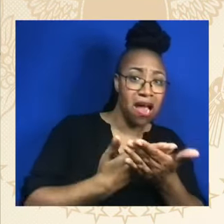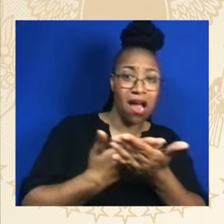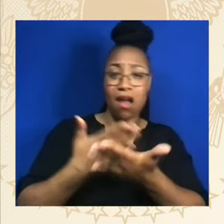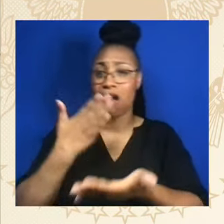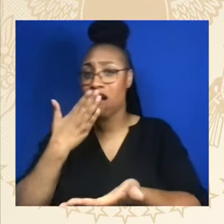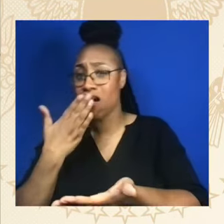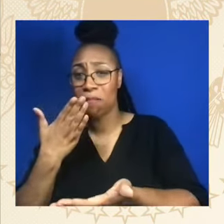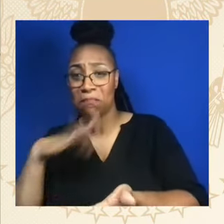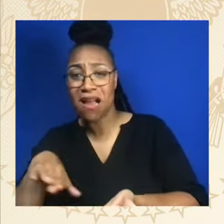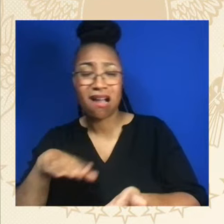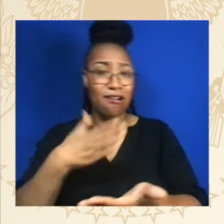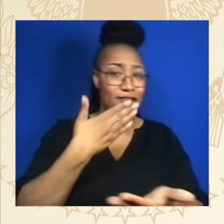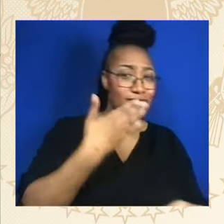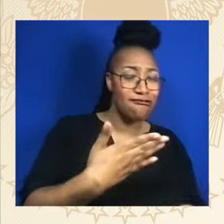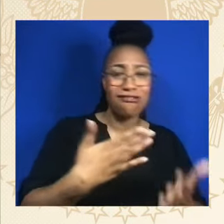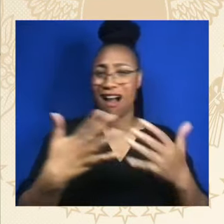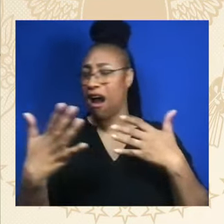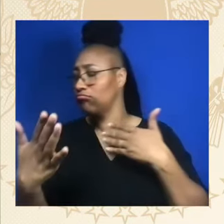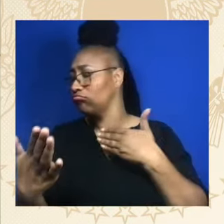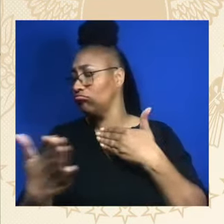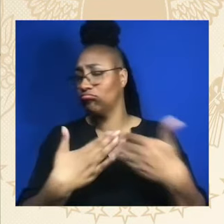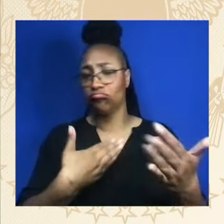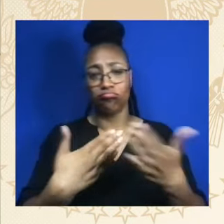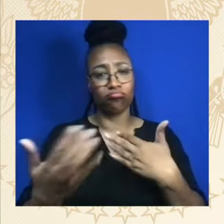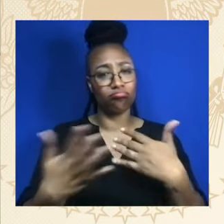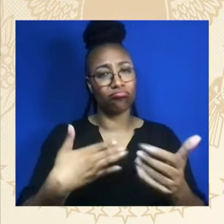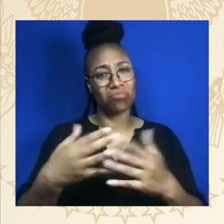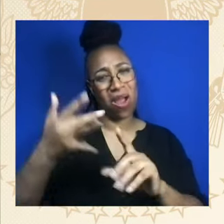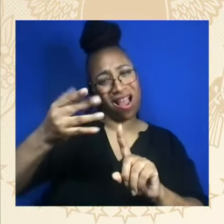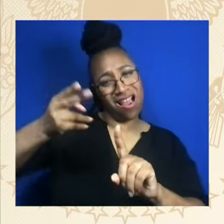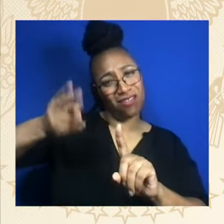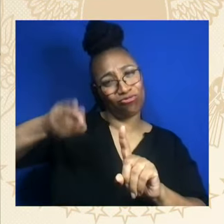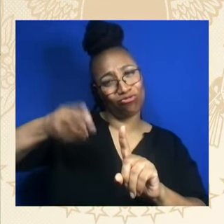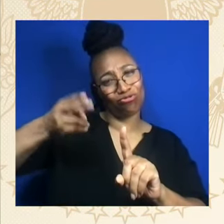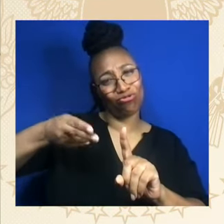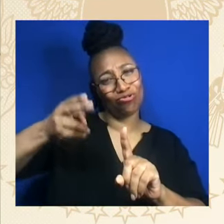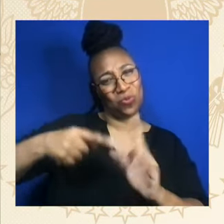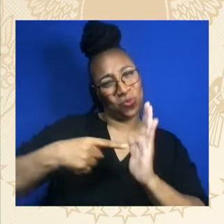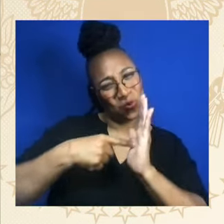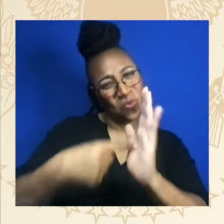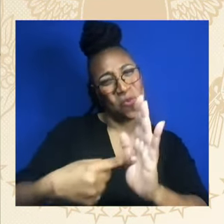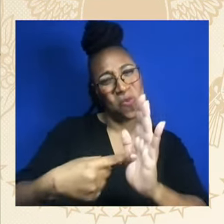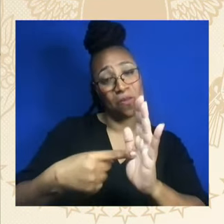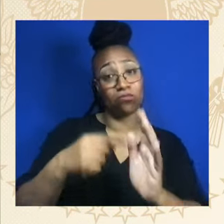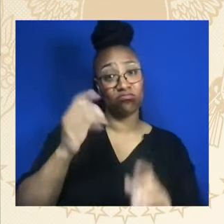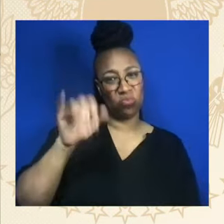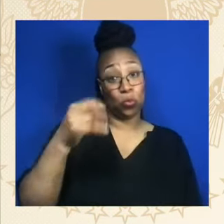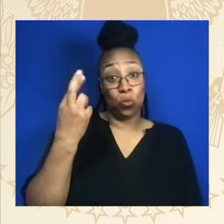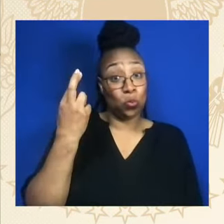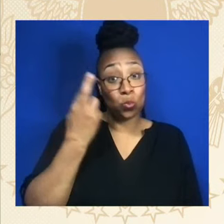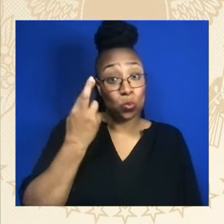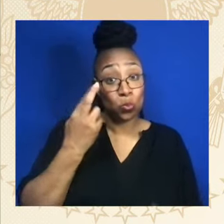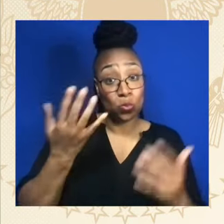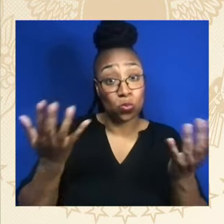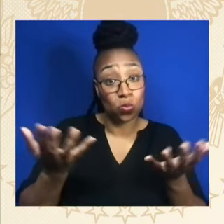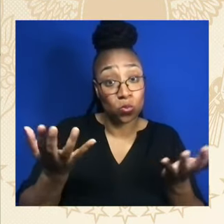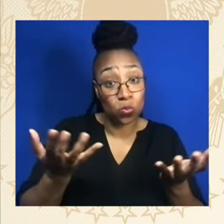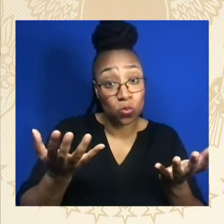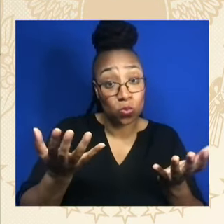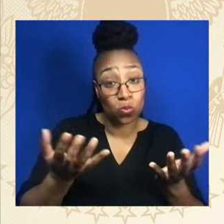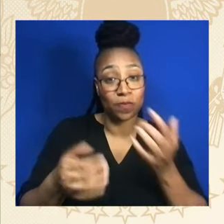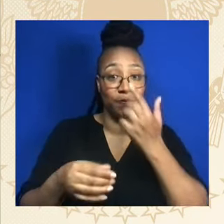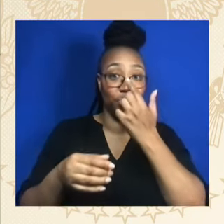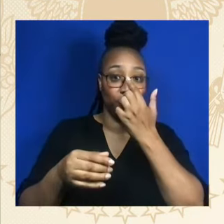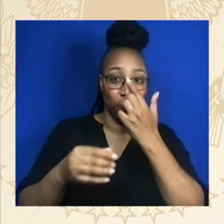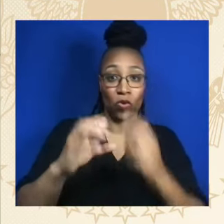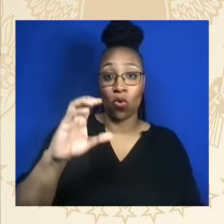great nation. And that's why the greatest historian — great historian, Carter G. Woodson, Dean of Howard University, more